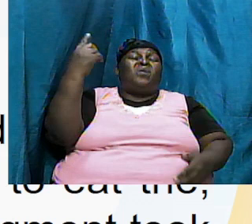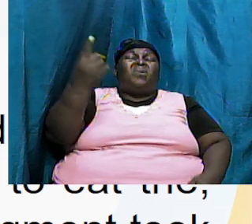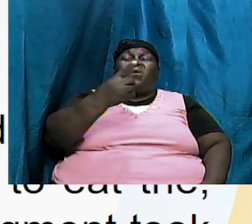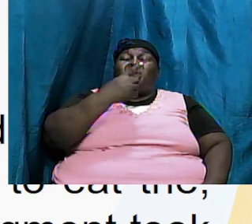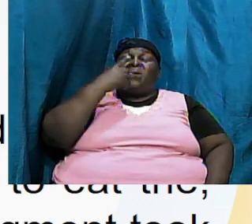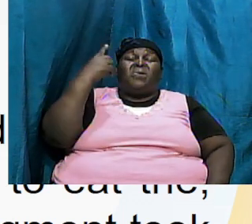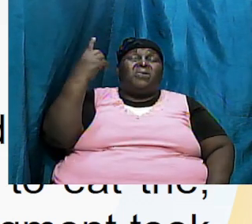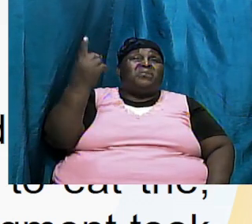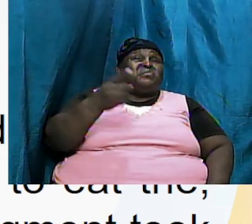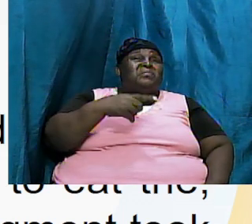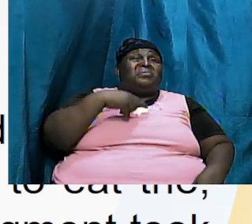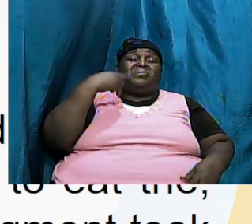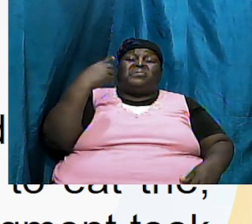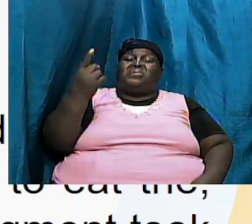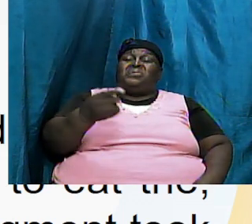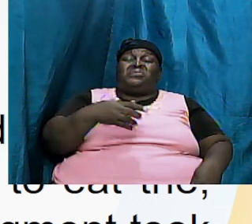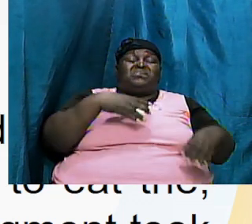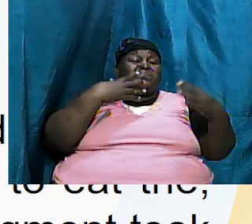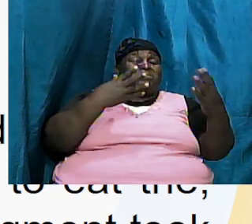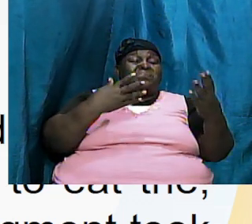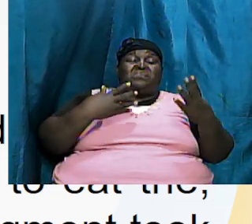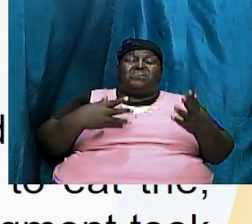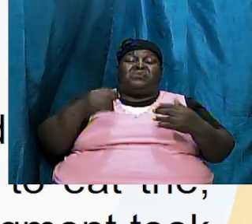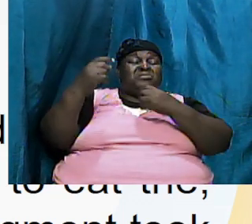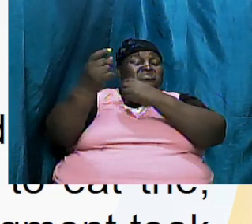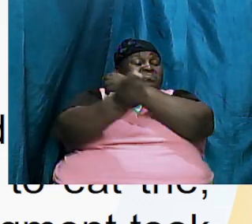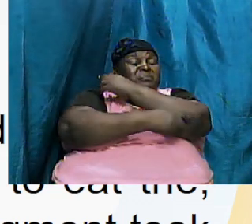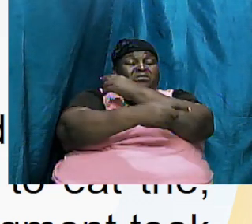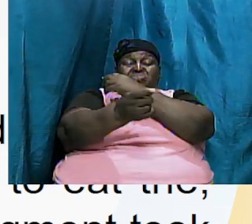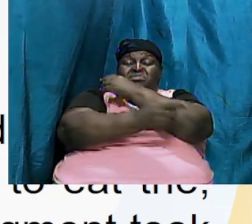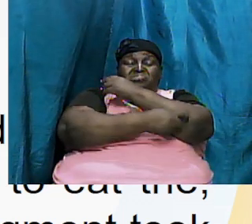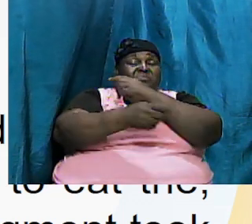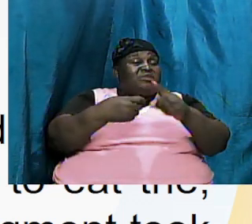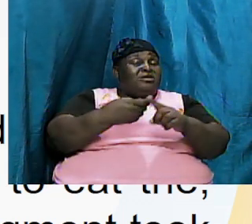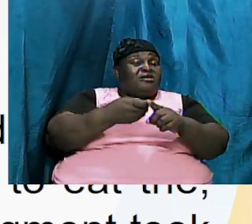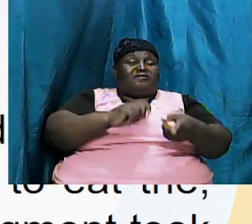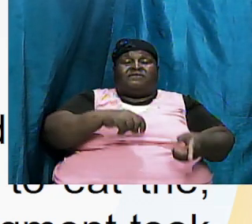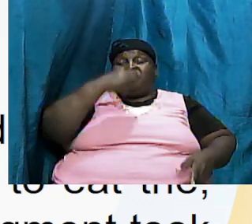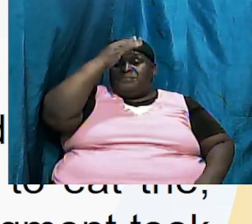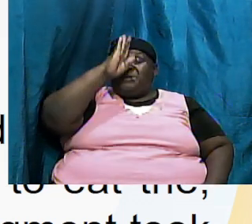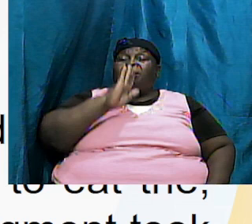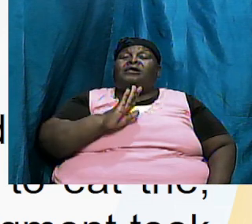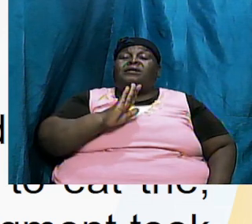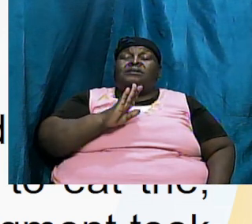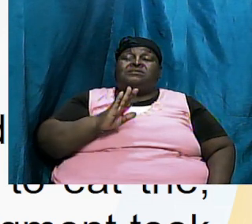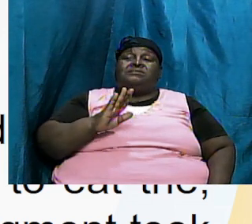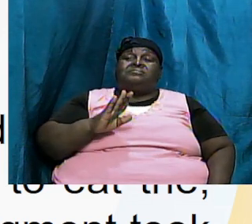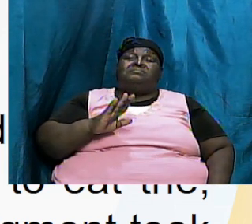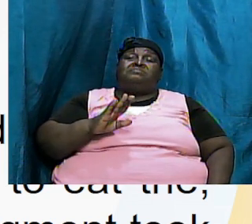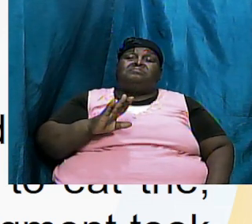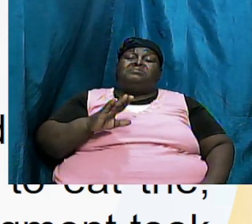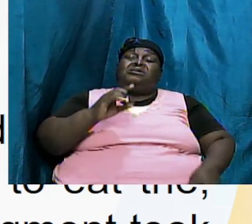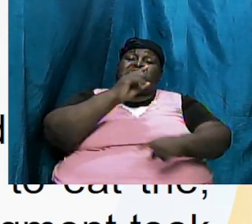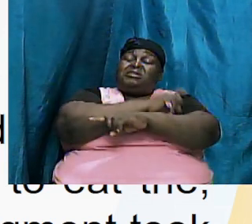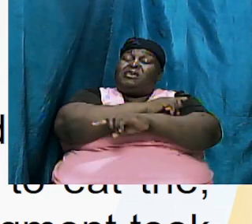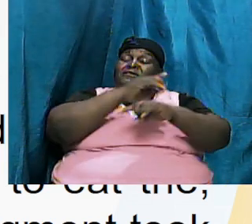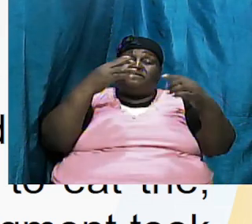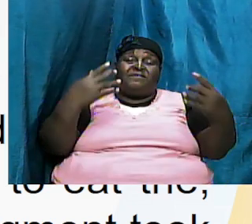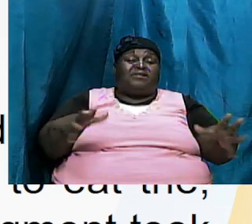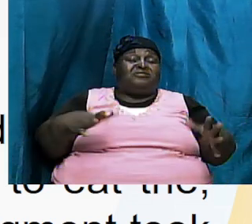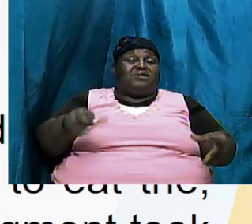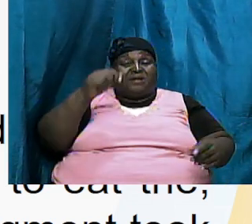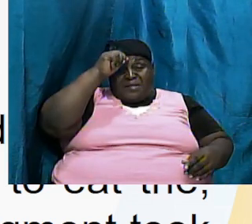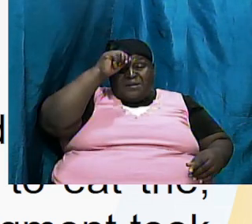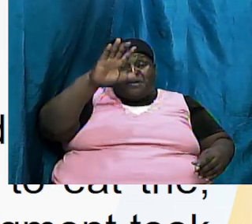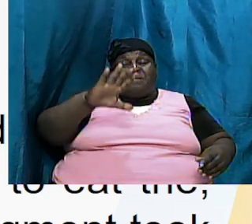bring down judgment from Almighty God and at the end of the day mankind